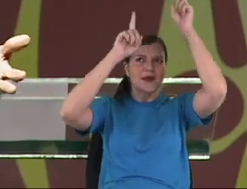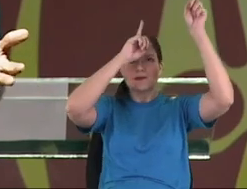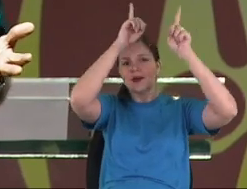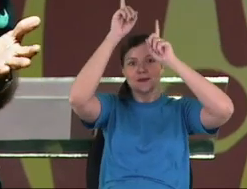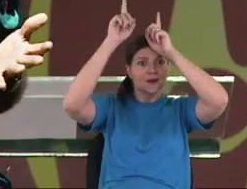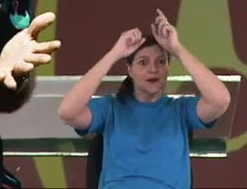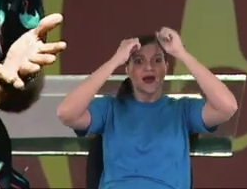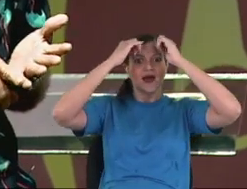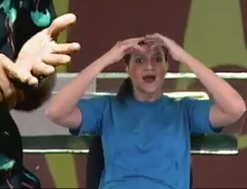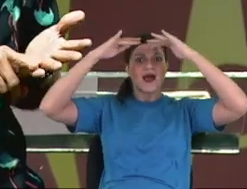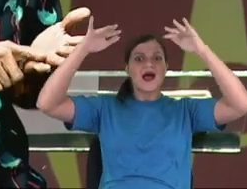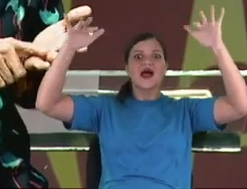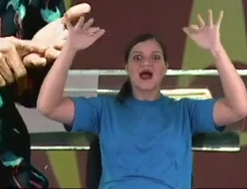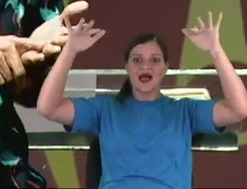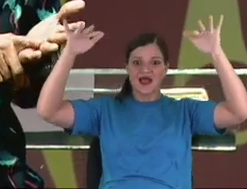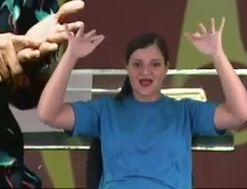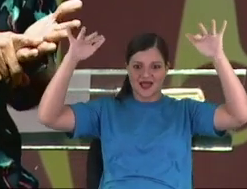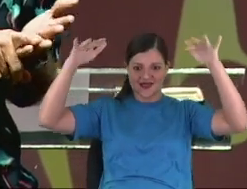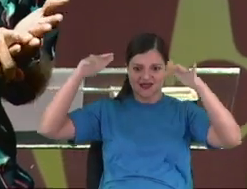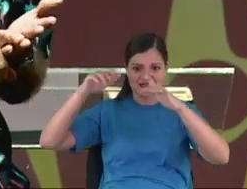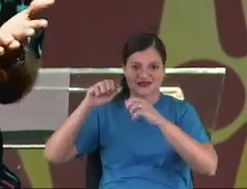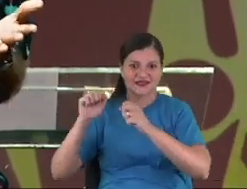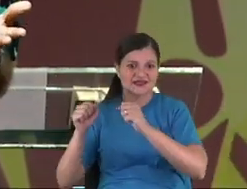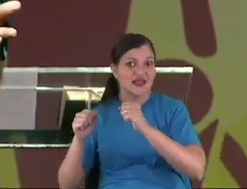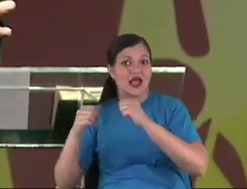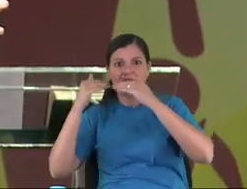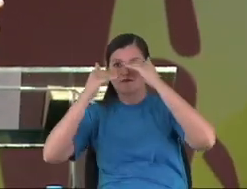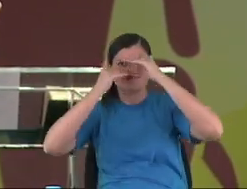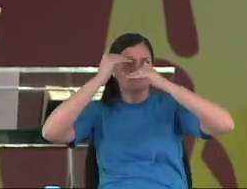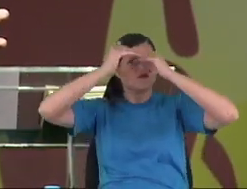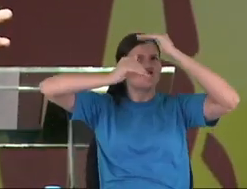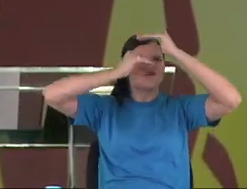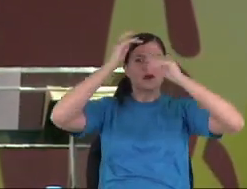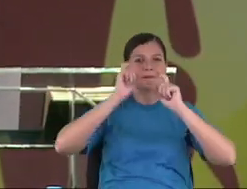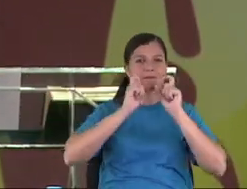creativity, the grammar, the